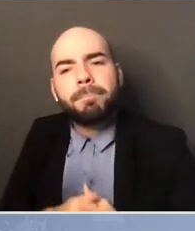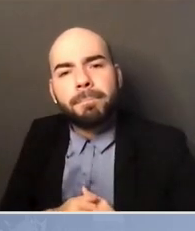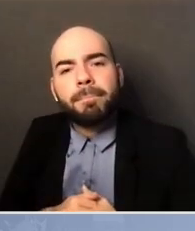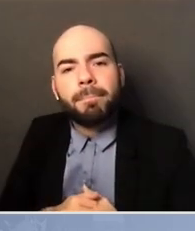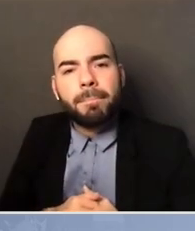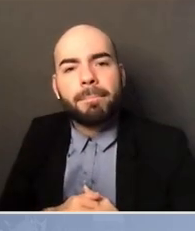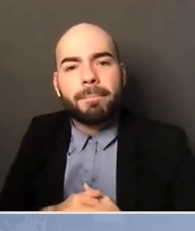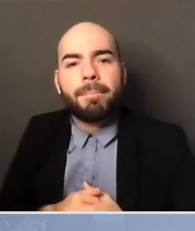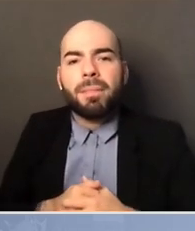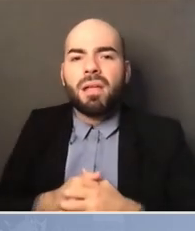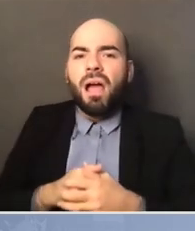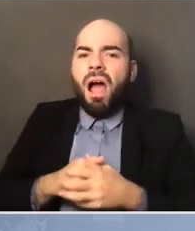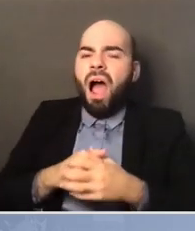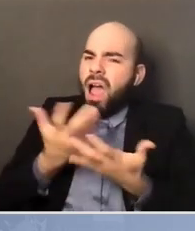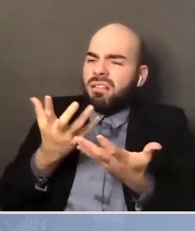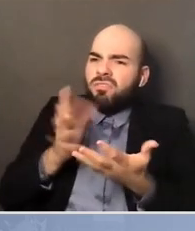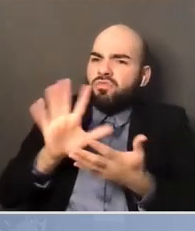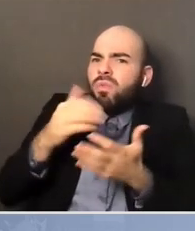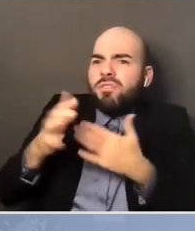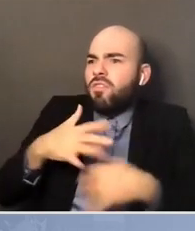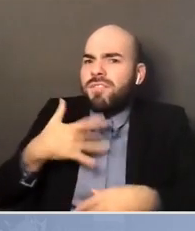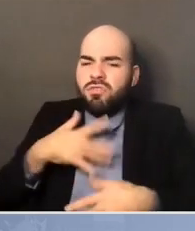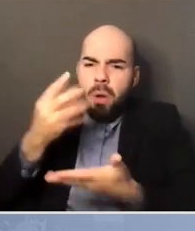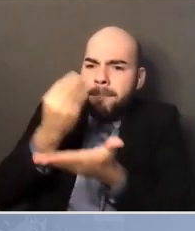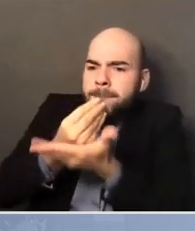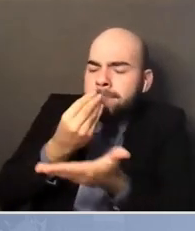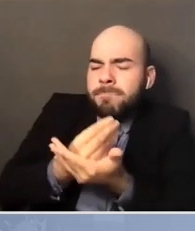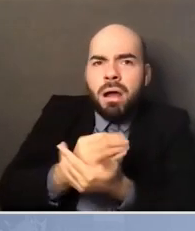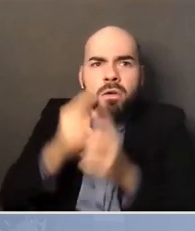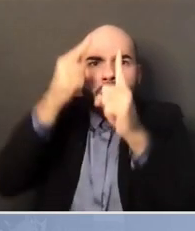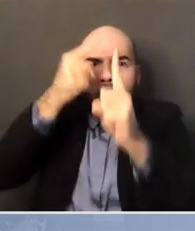And that's worth spending 15 minutes to go vote.